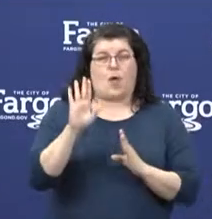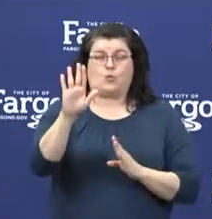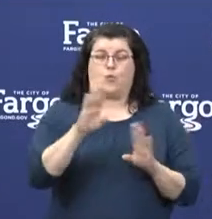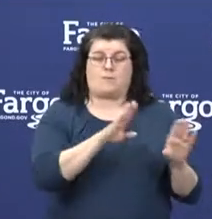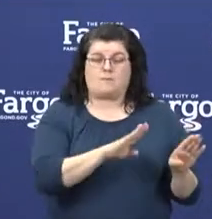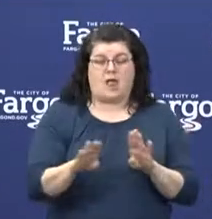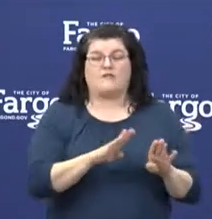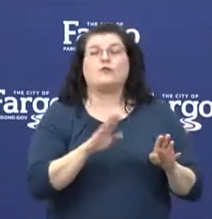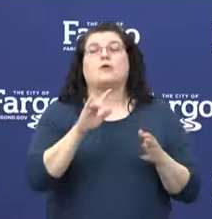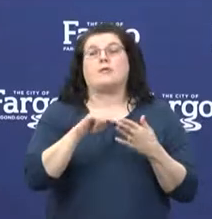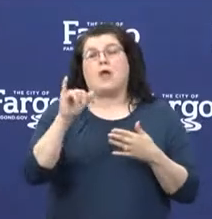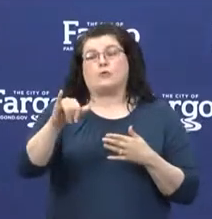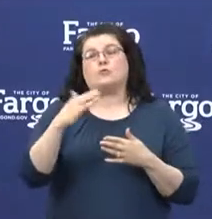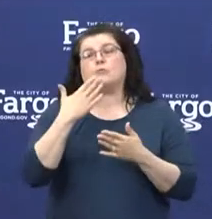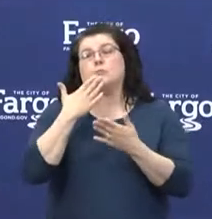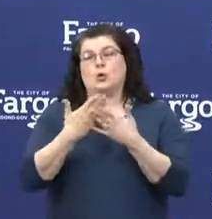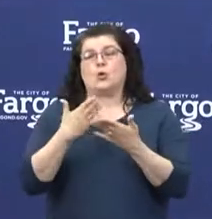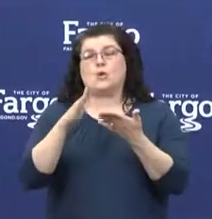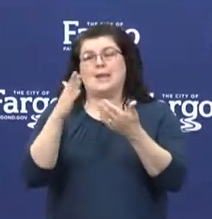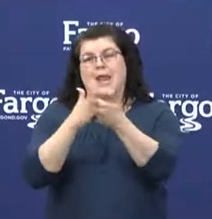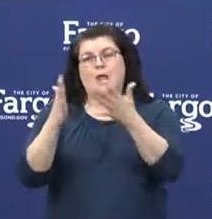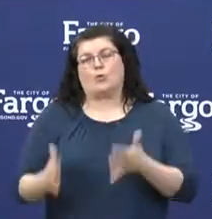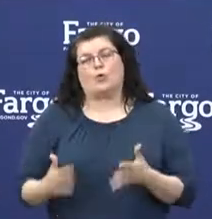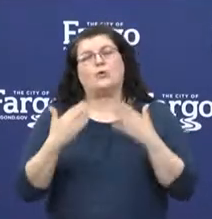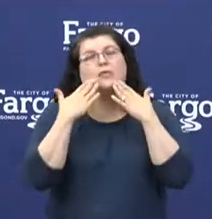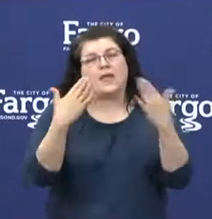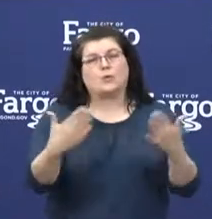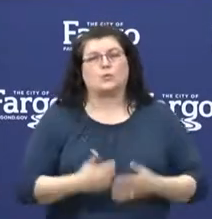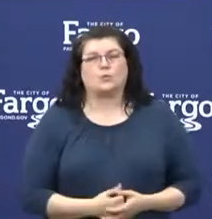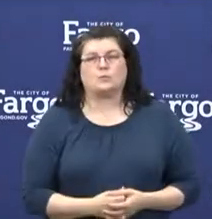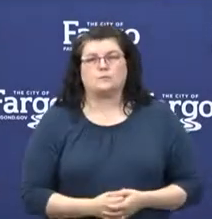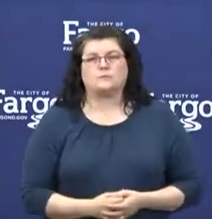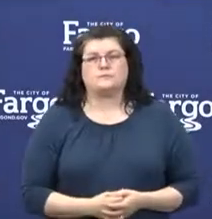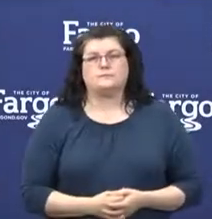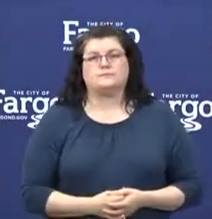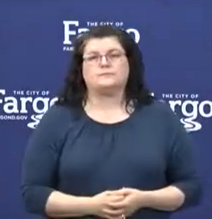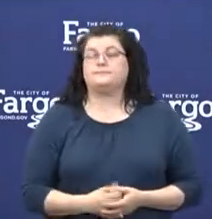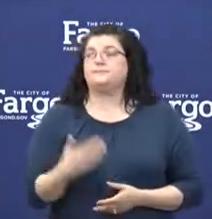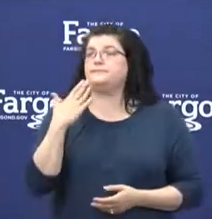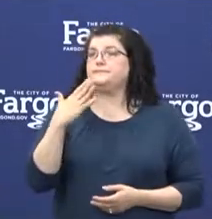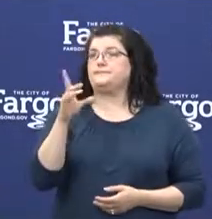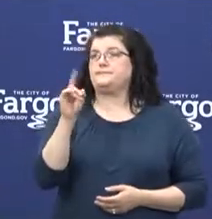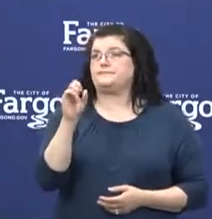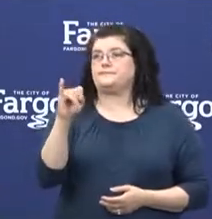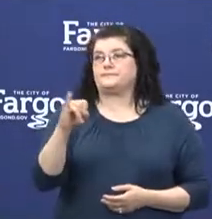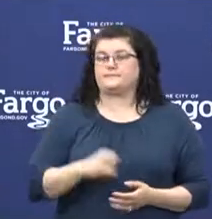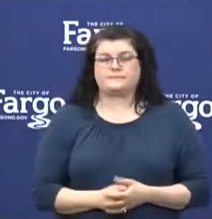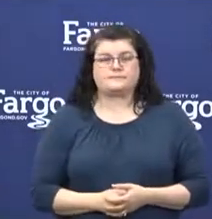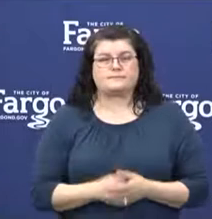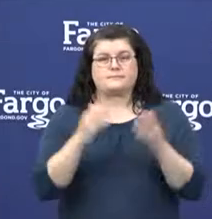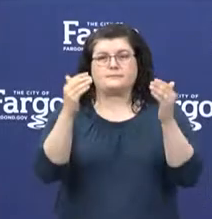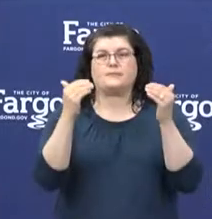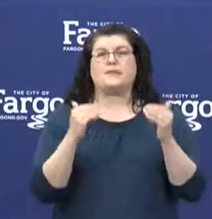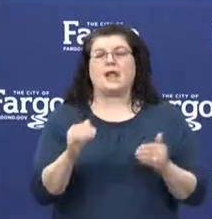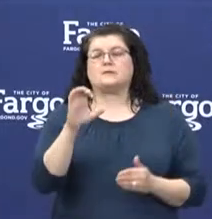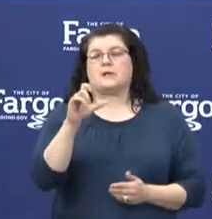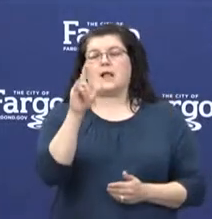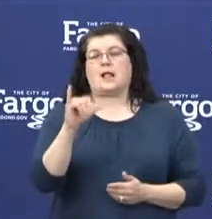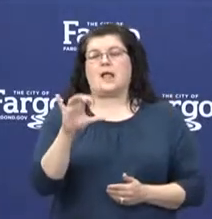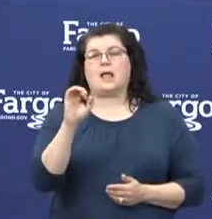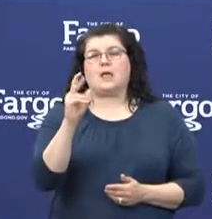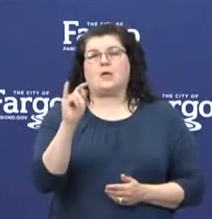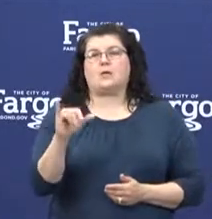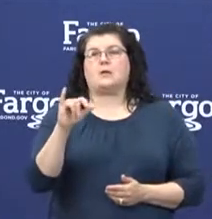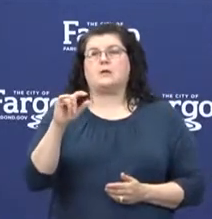Be that good neighbor. Thank you. Thank you, Desi. Next, we'll have Clay County Public Health,